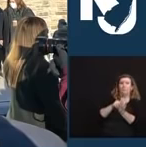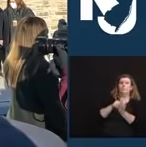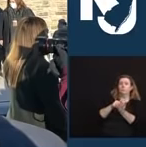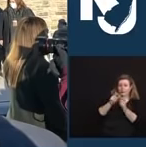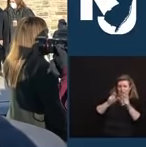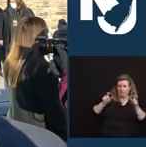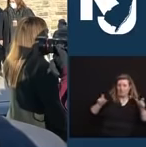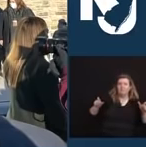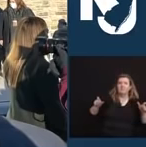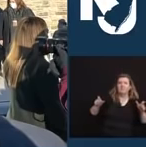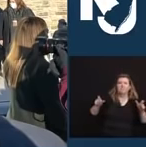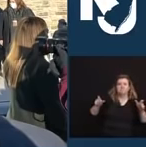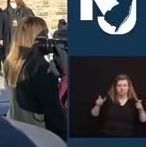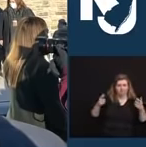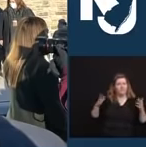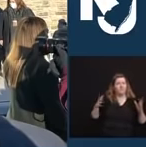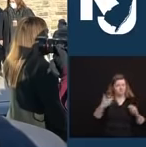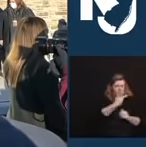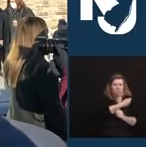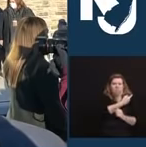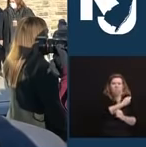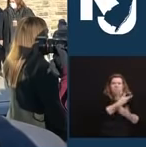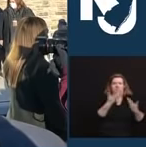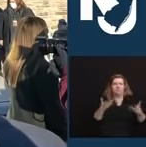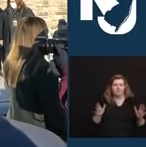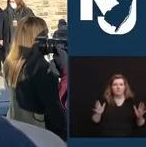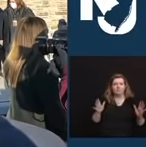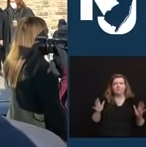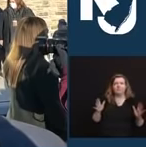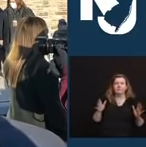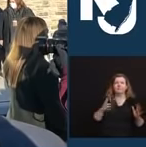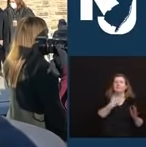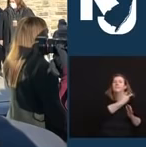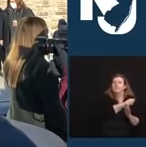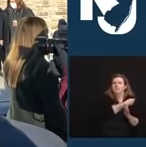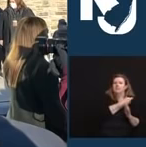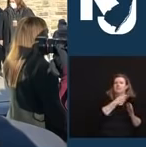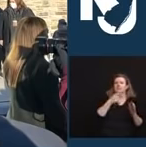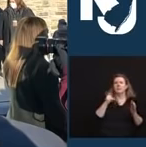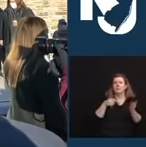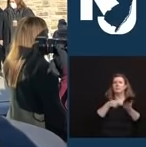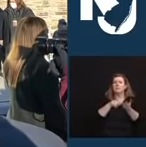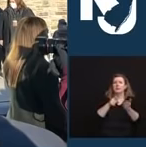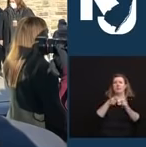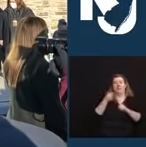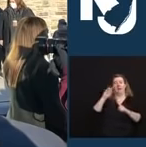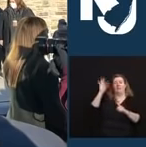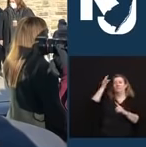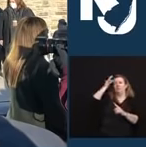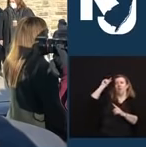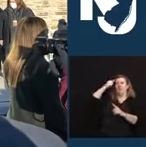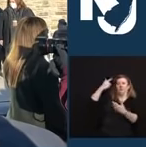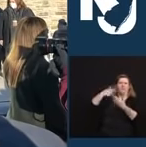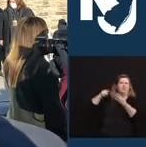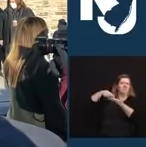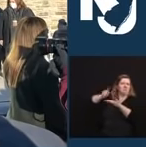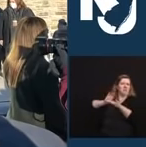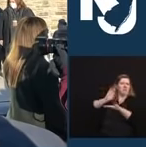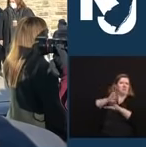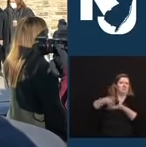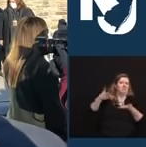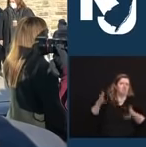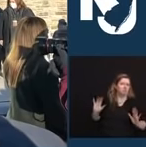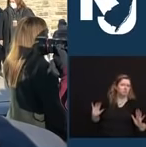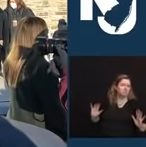government. The pharmacy program has been activated. There was a very good call yesterday between our teams and